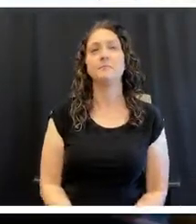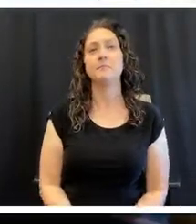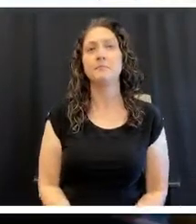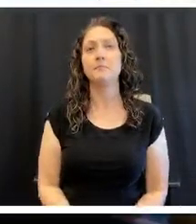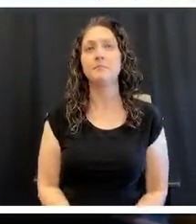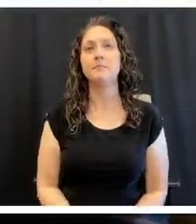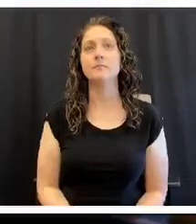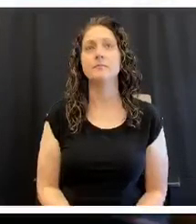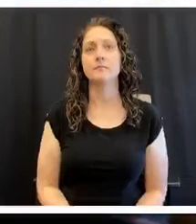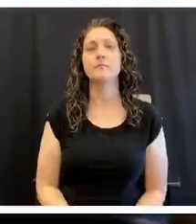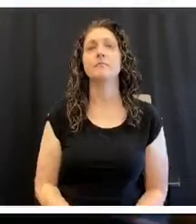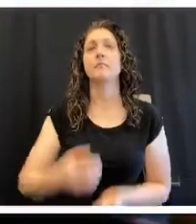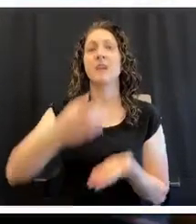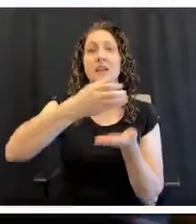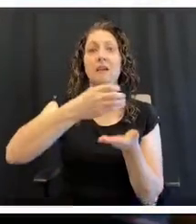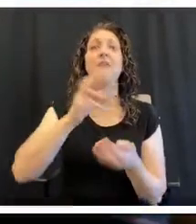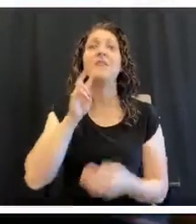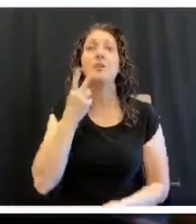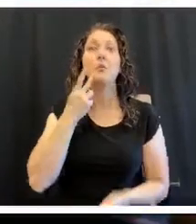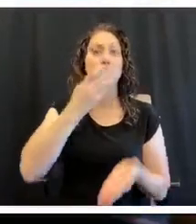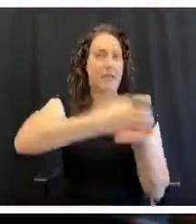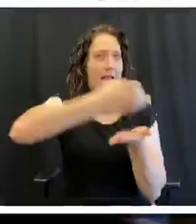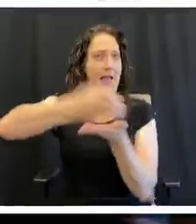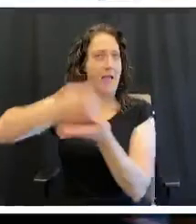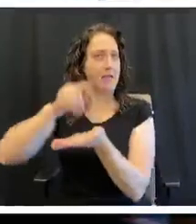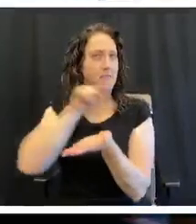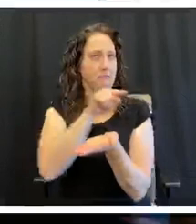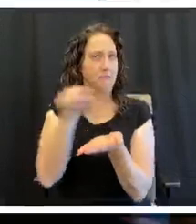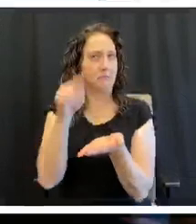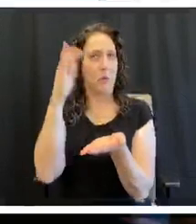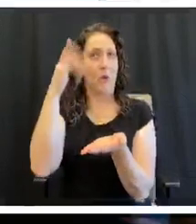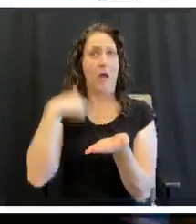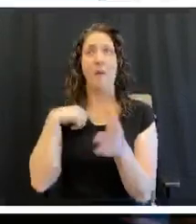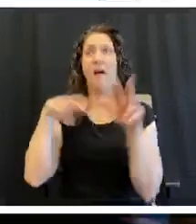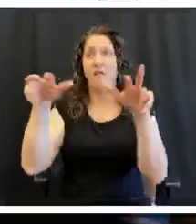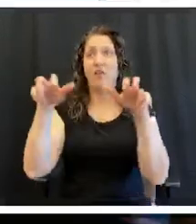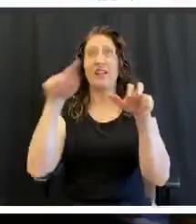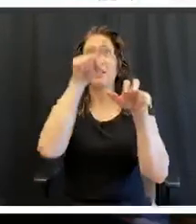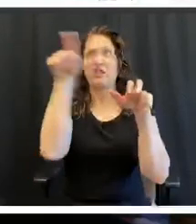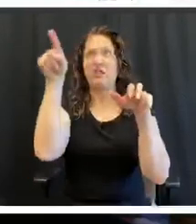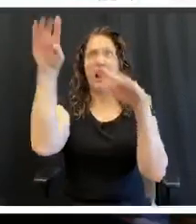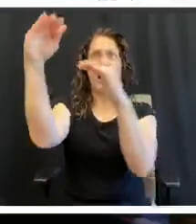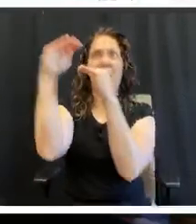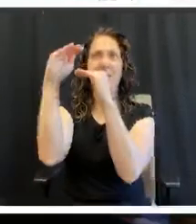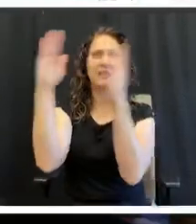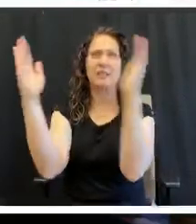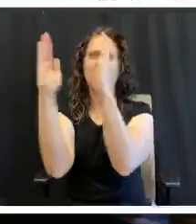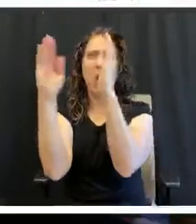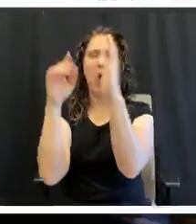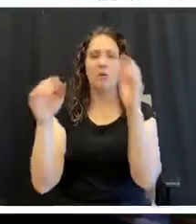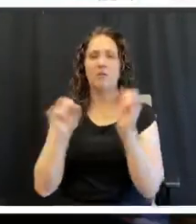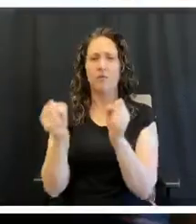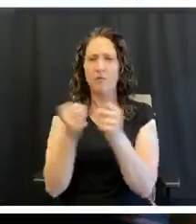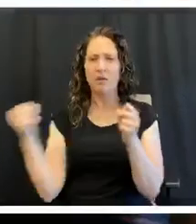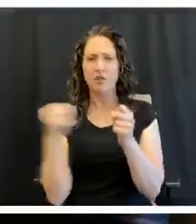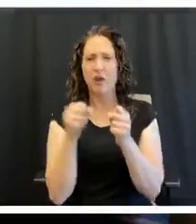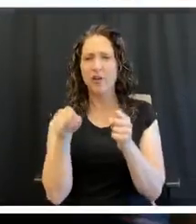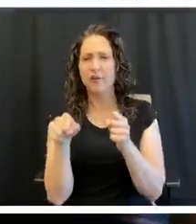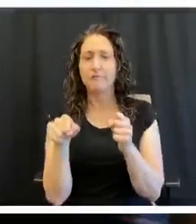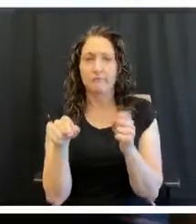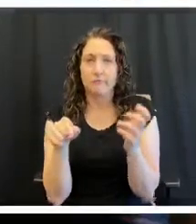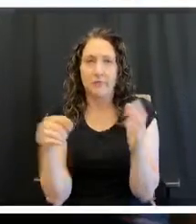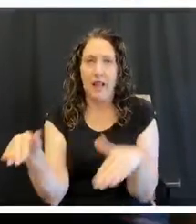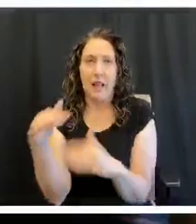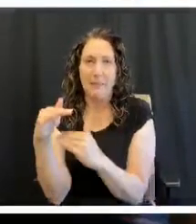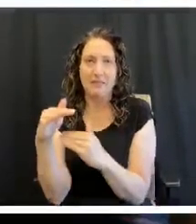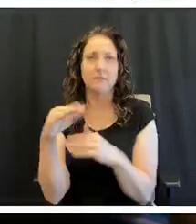We have canned vegetables because we have a limited freezer space at home, limited refrigerator space. I would say